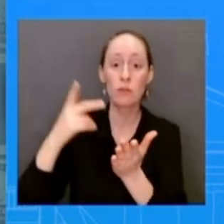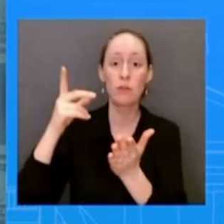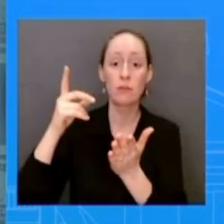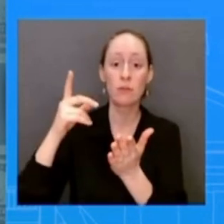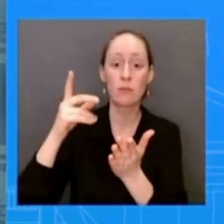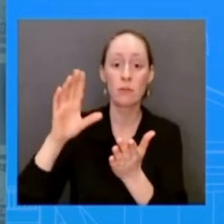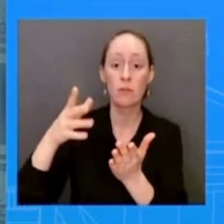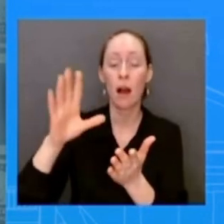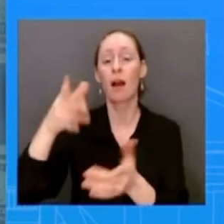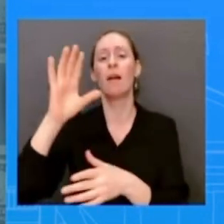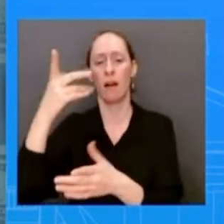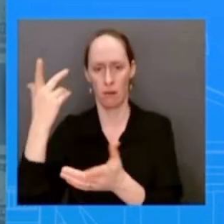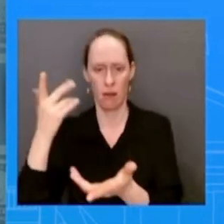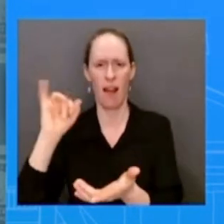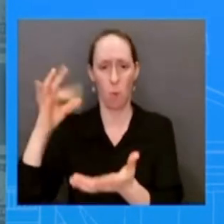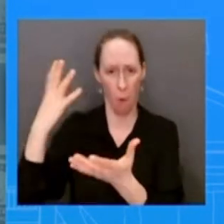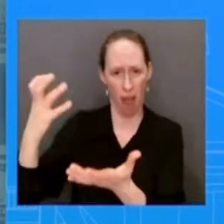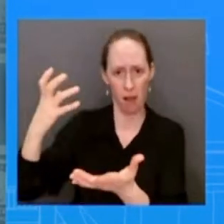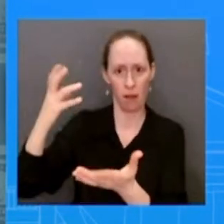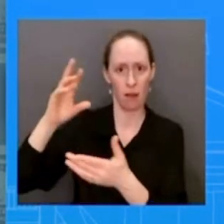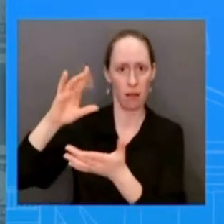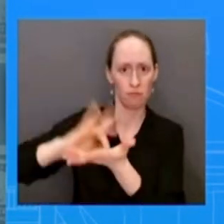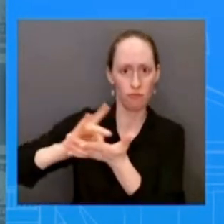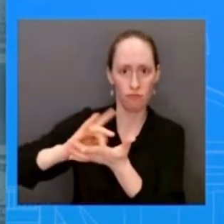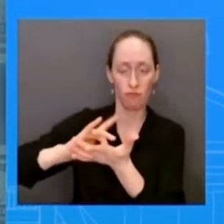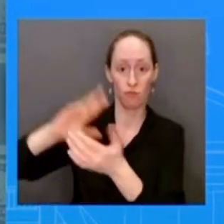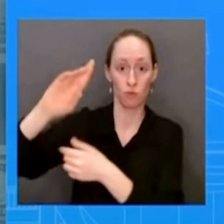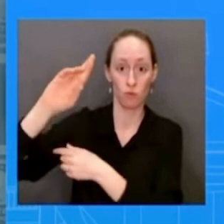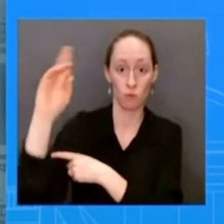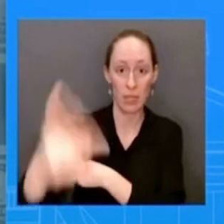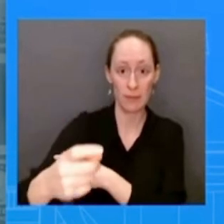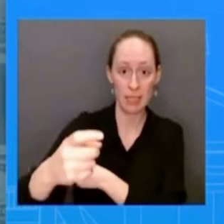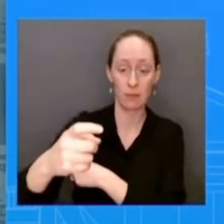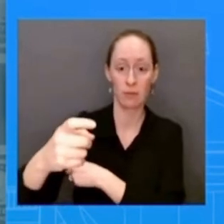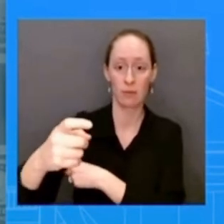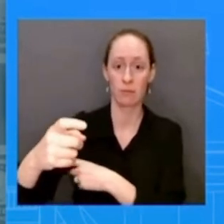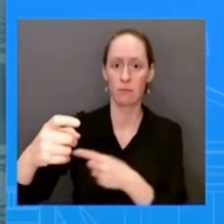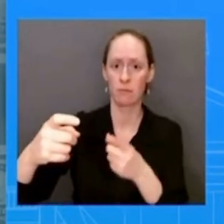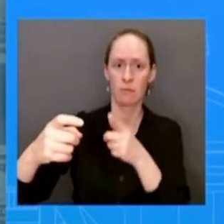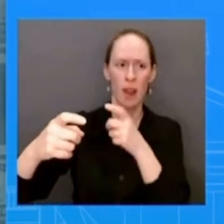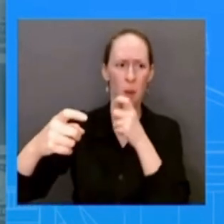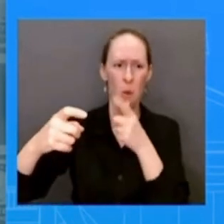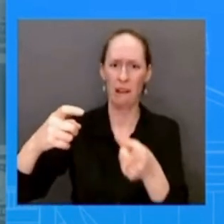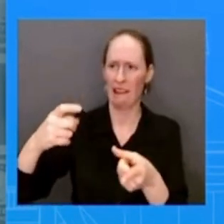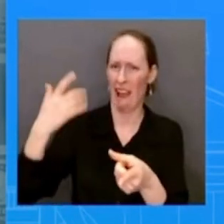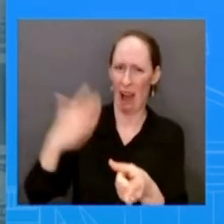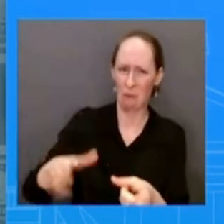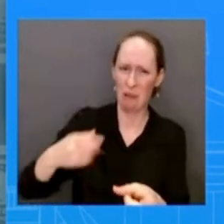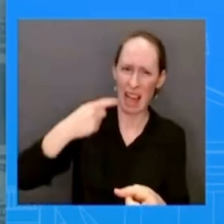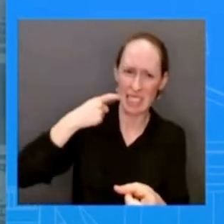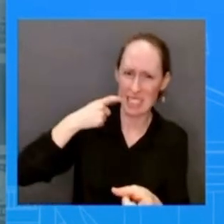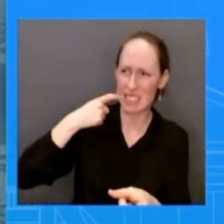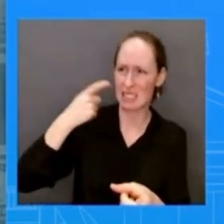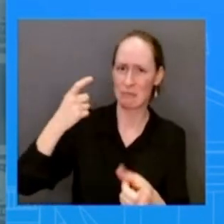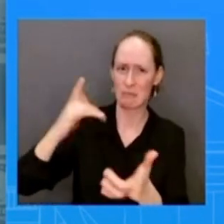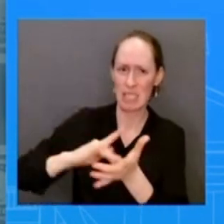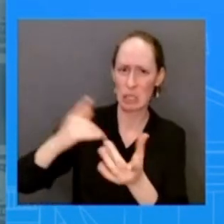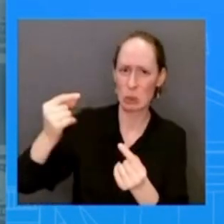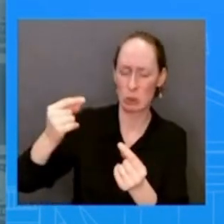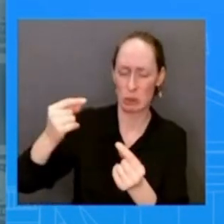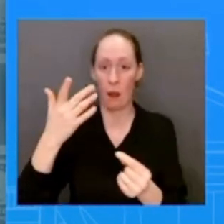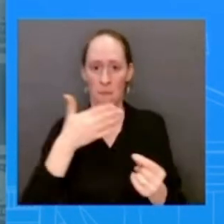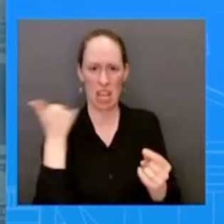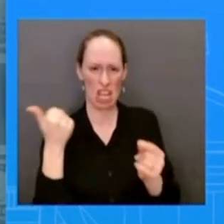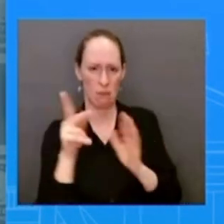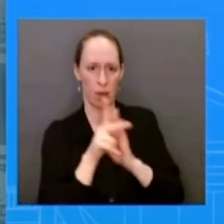seizing fentanyl at record historic levels because of what the because of the of what the president has done to secure our border uh